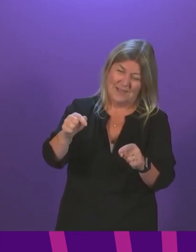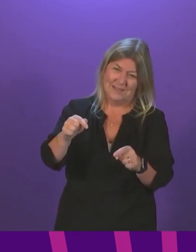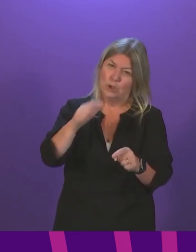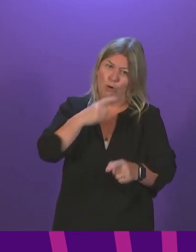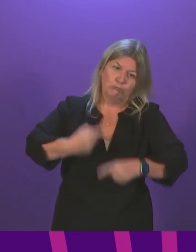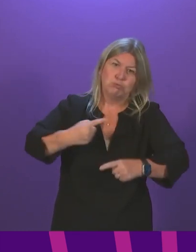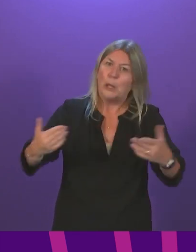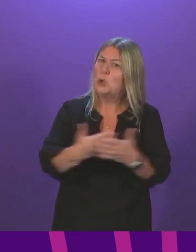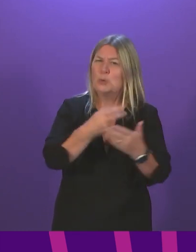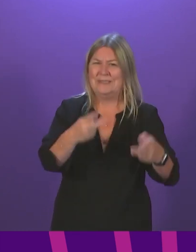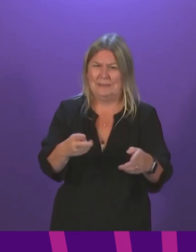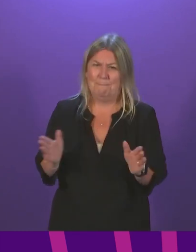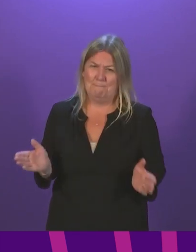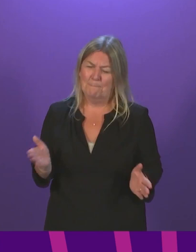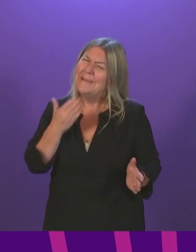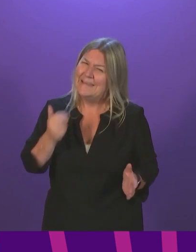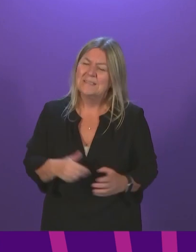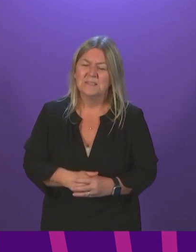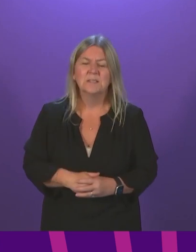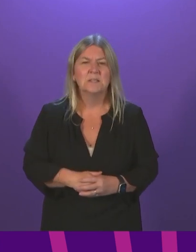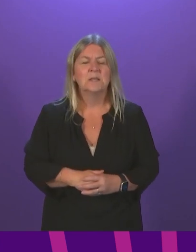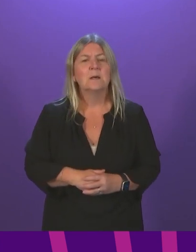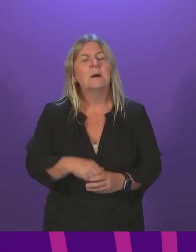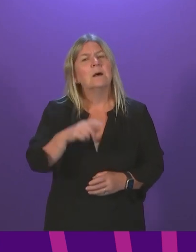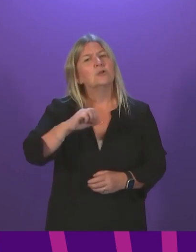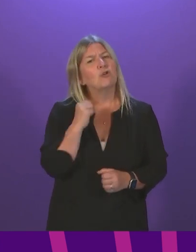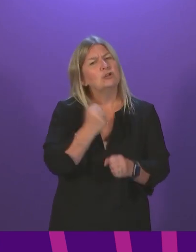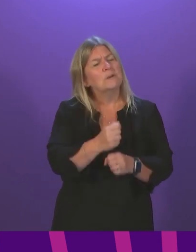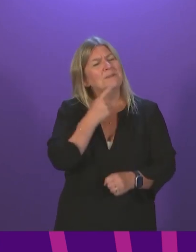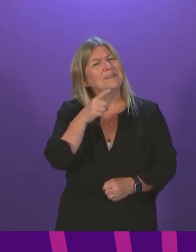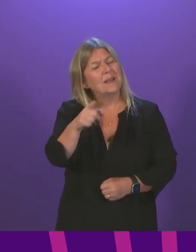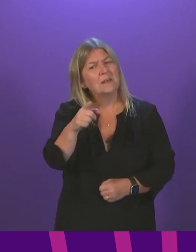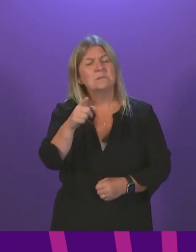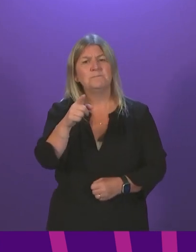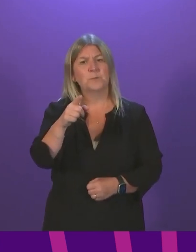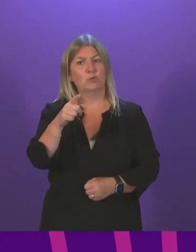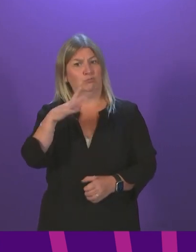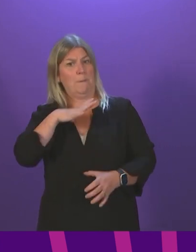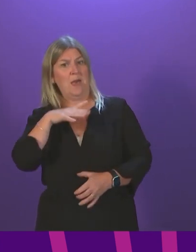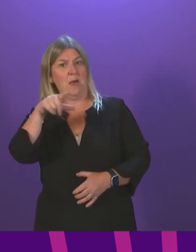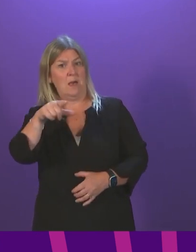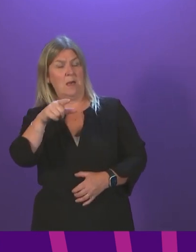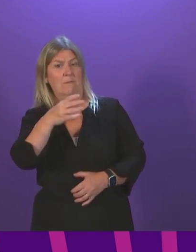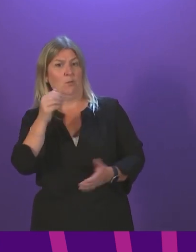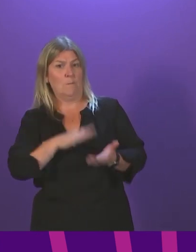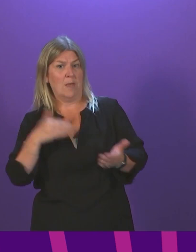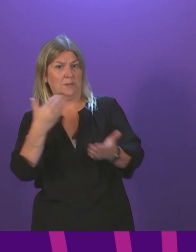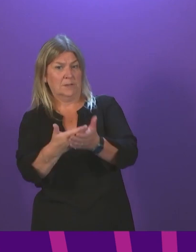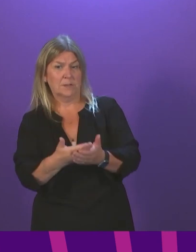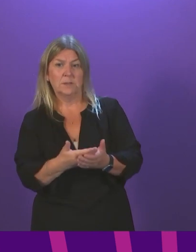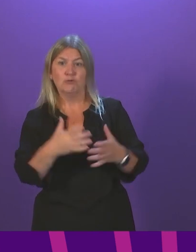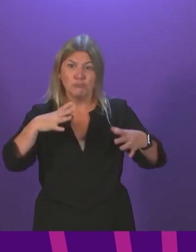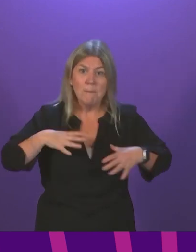system? The Scottish Government has also been saying that it has been planning for months, rightly, for the rollout of vaccinations for 12 to 15-year-olds.